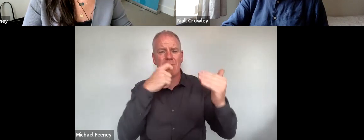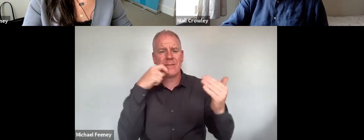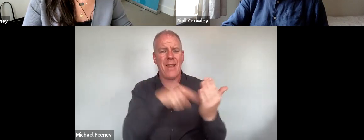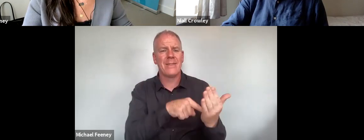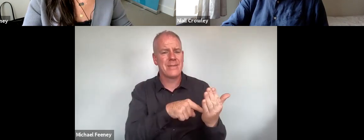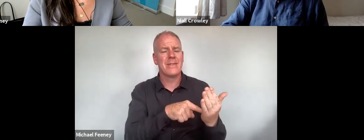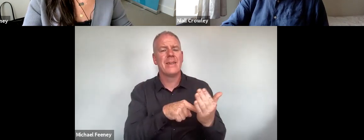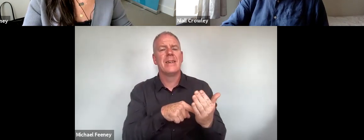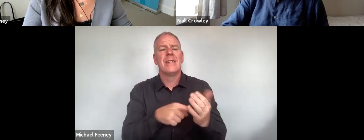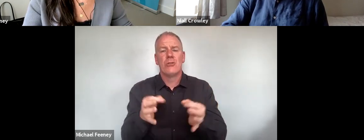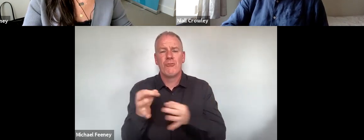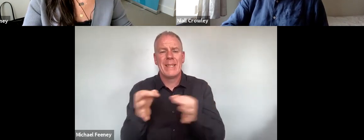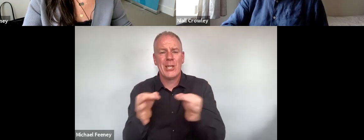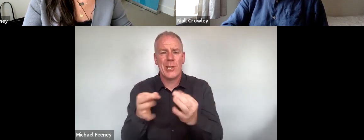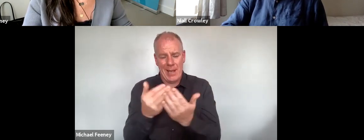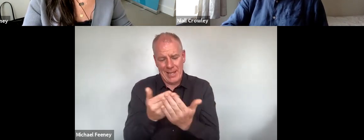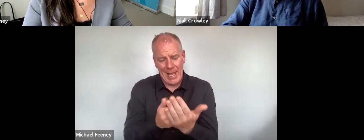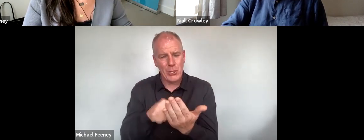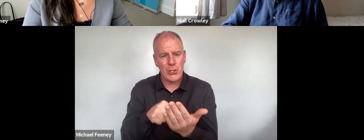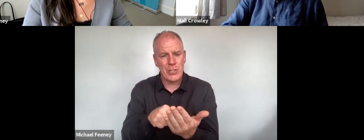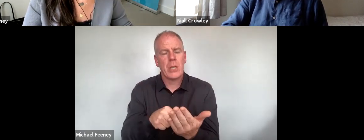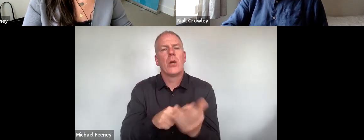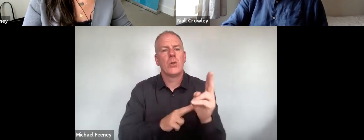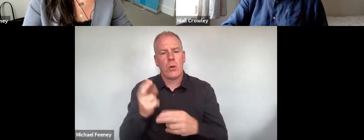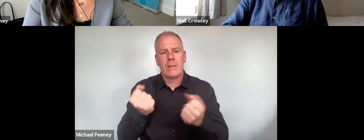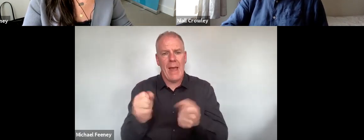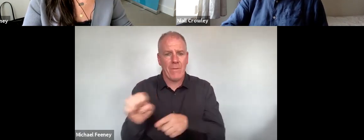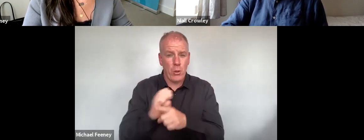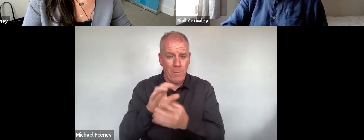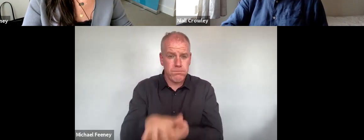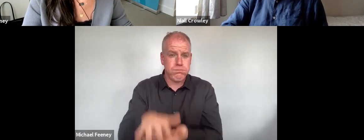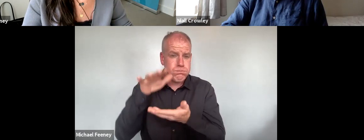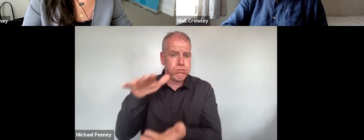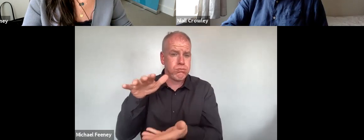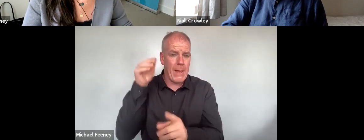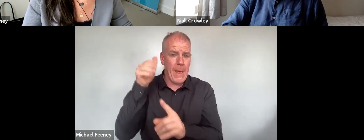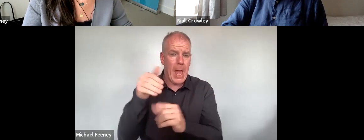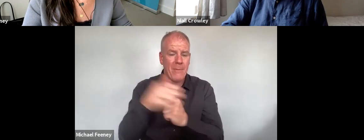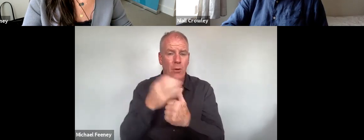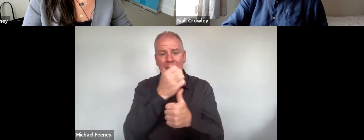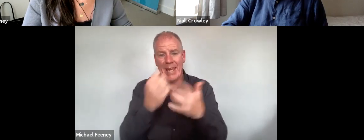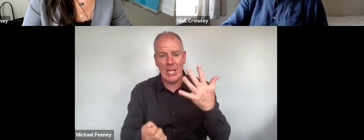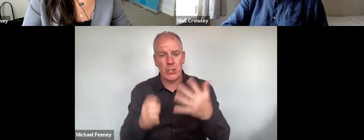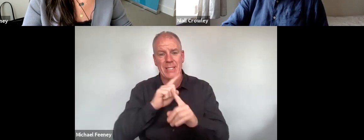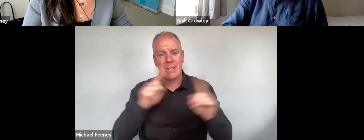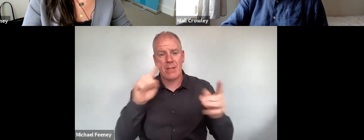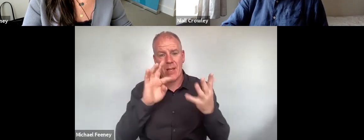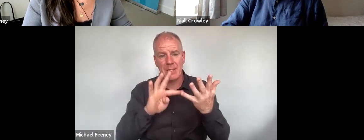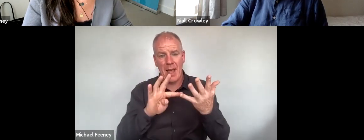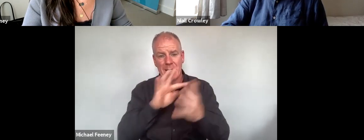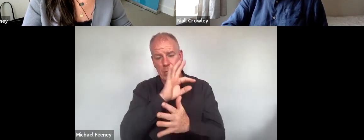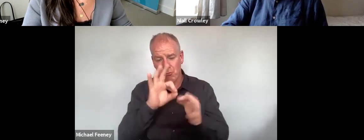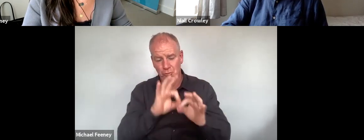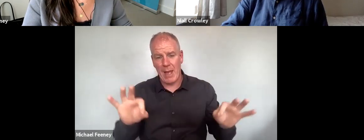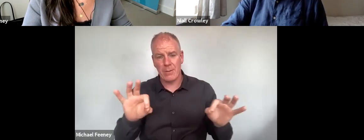strategic litigation should also include for a critical mass of casework to be pursued on each of the different grounds covered at a level